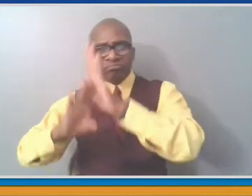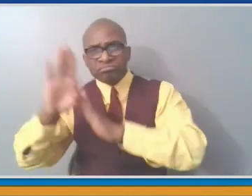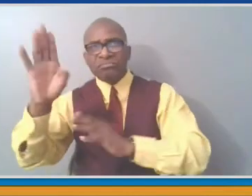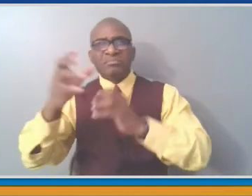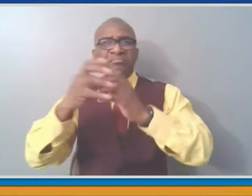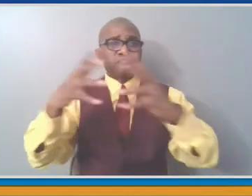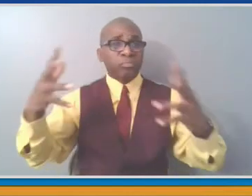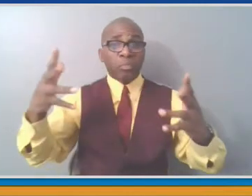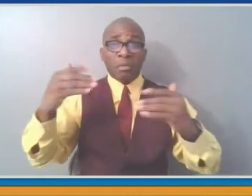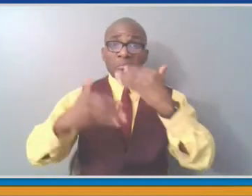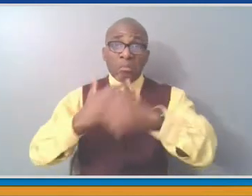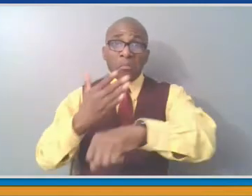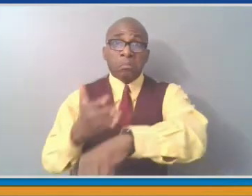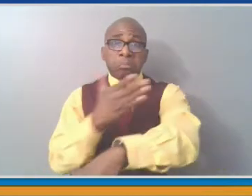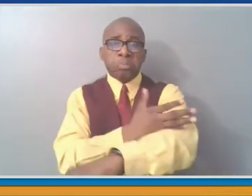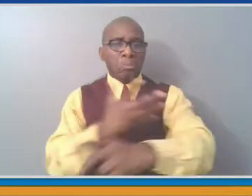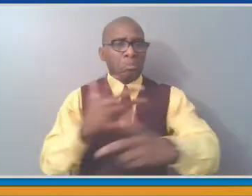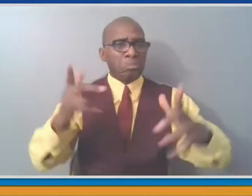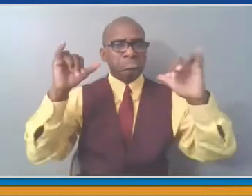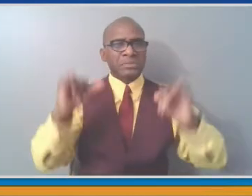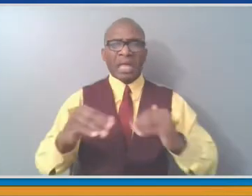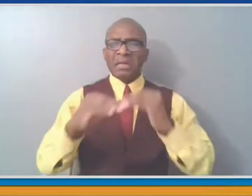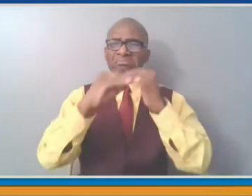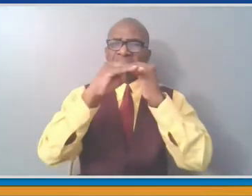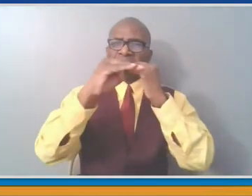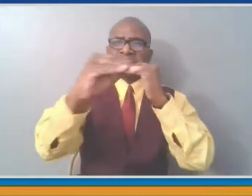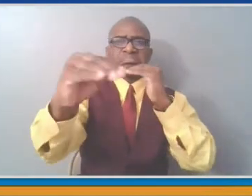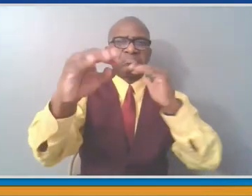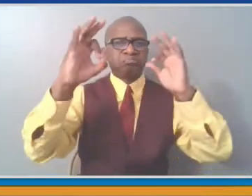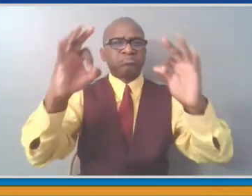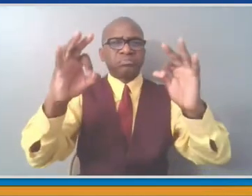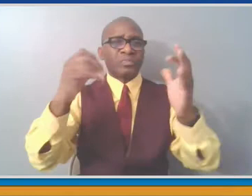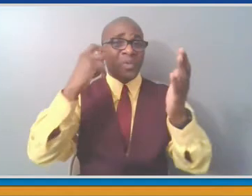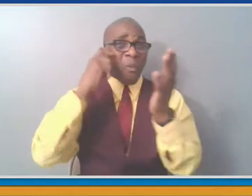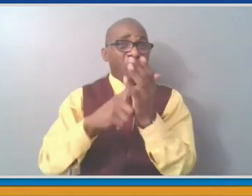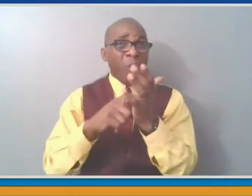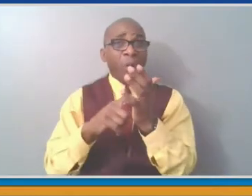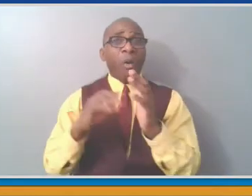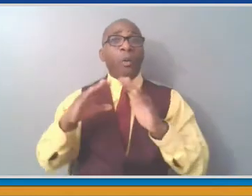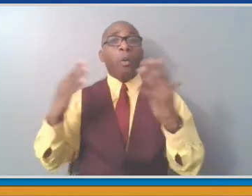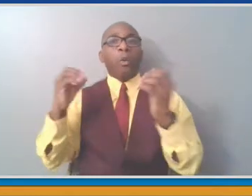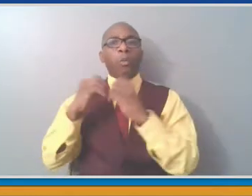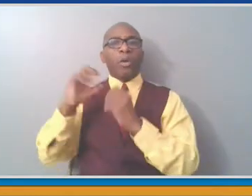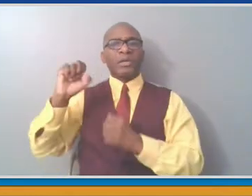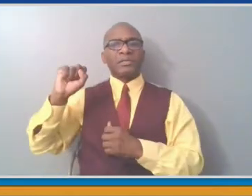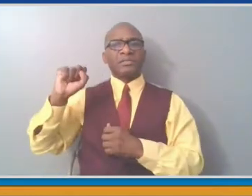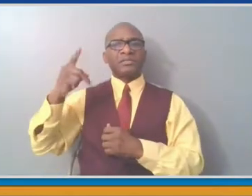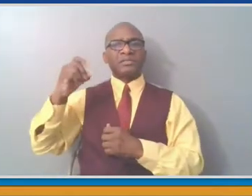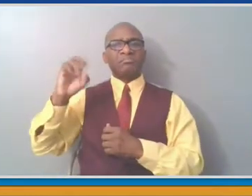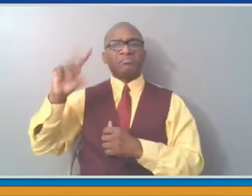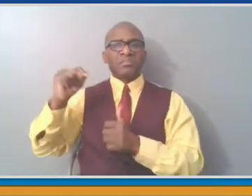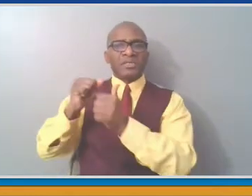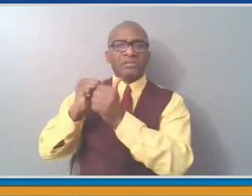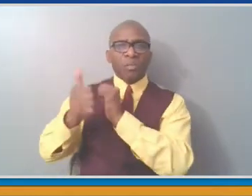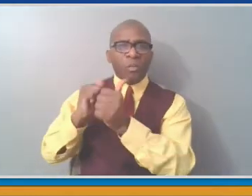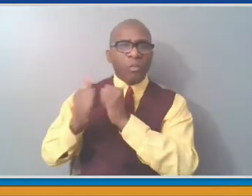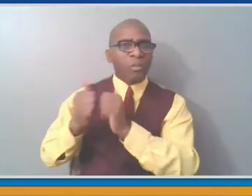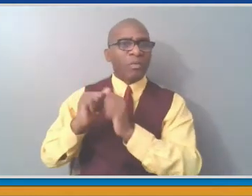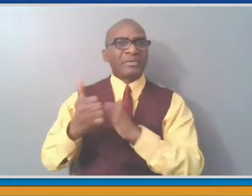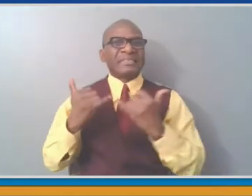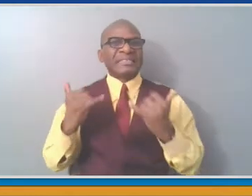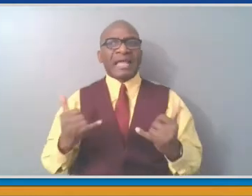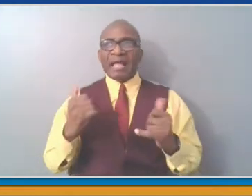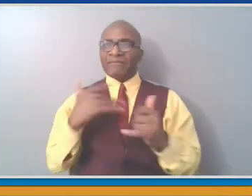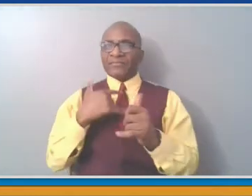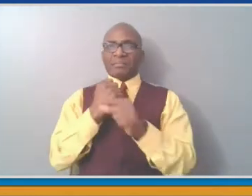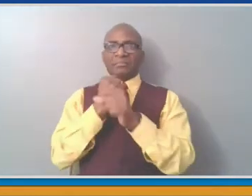worked through that relatively quickly and on board. And now, hopefully, with schools that are back in the classroom setting. We have some distribution